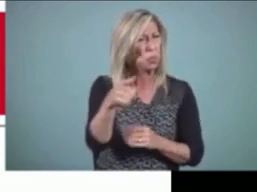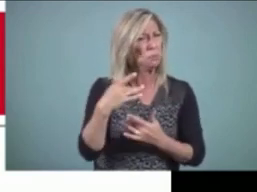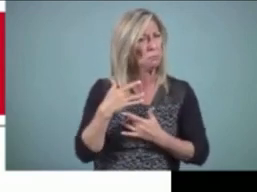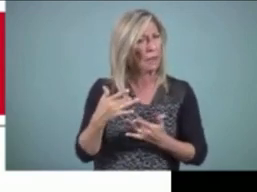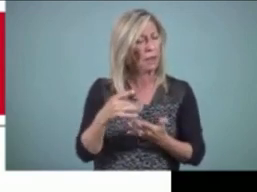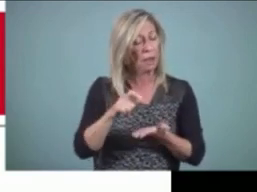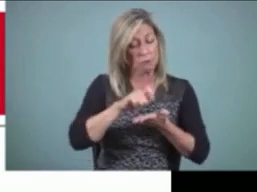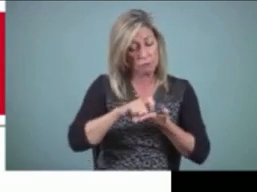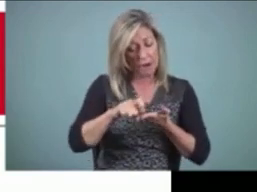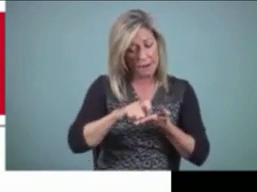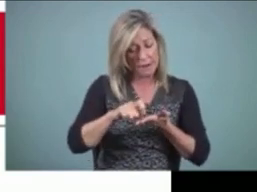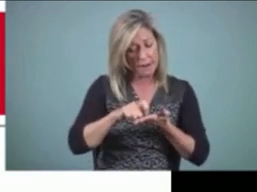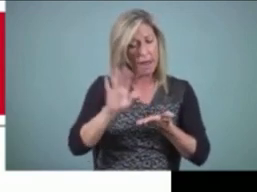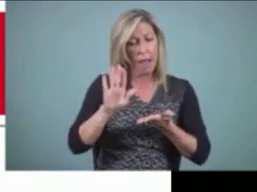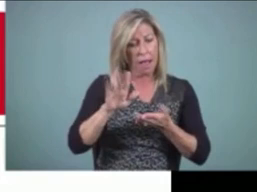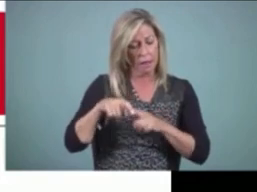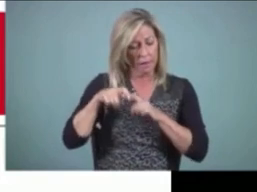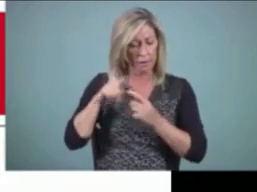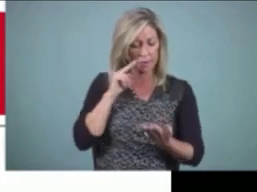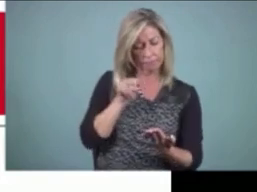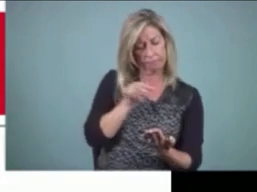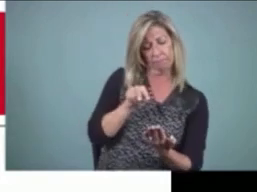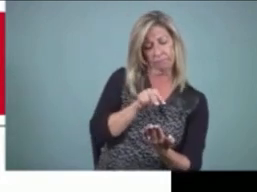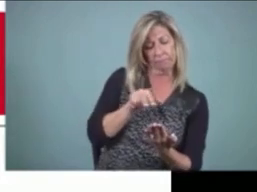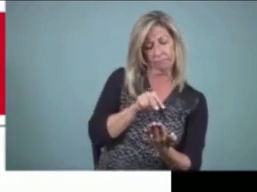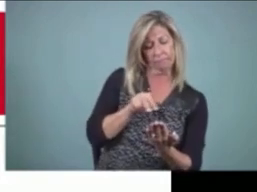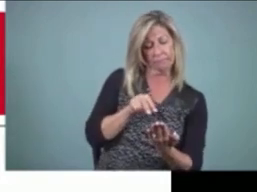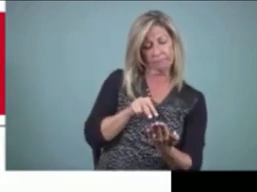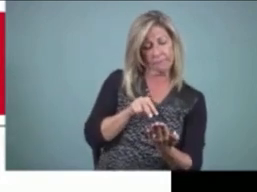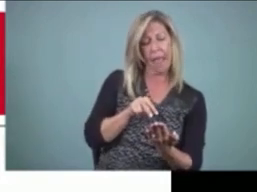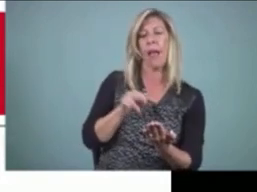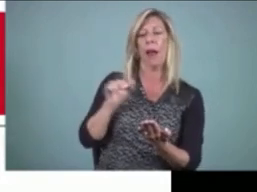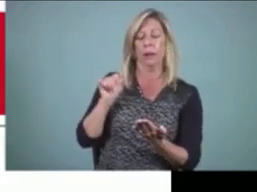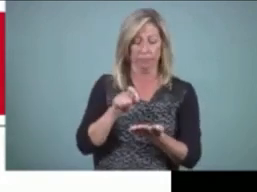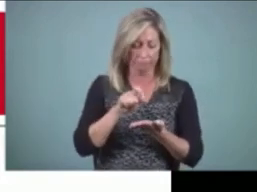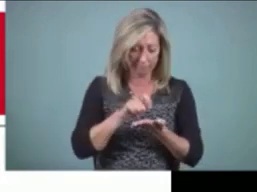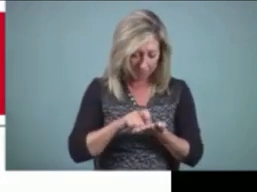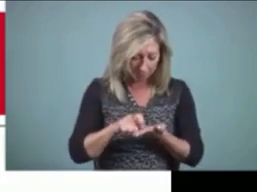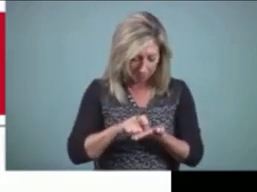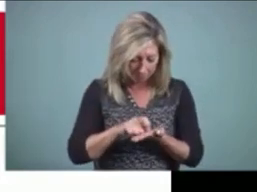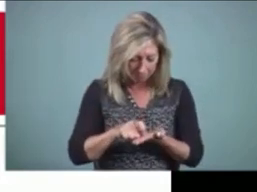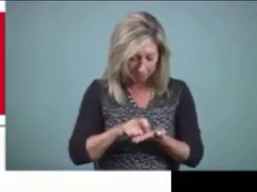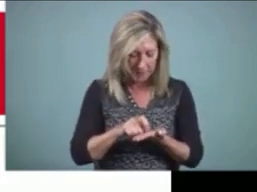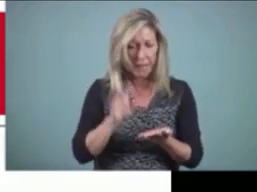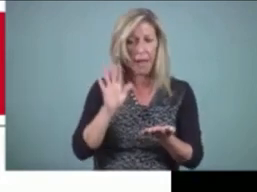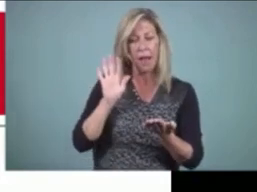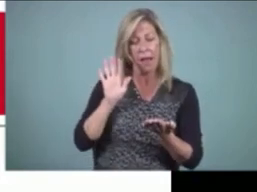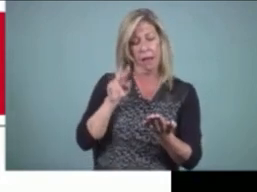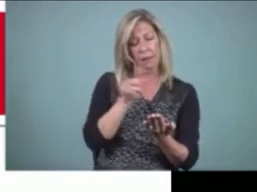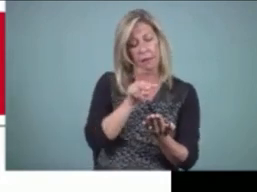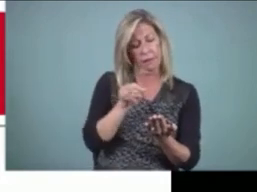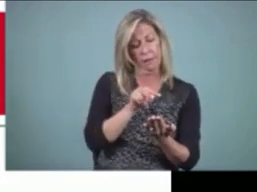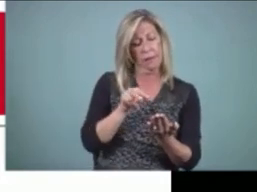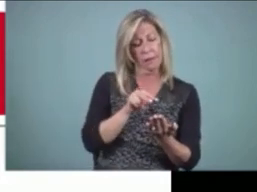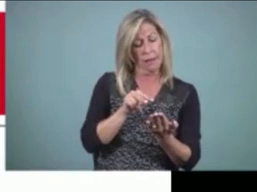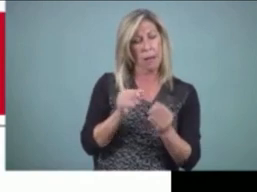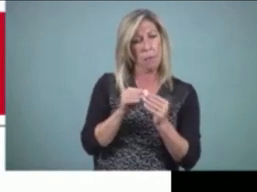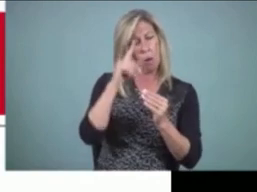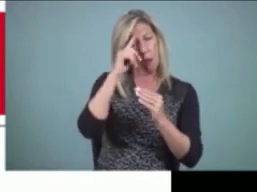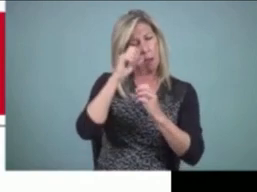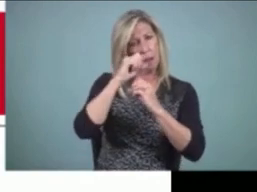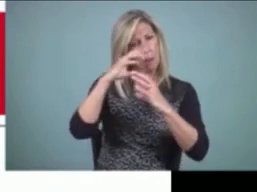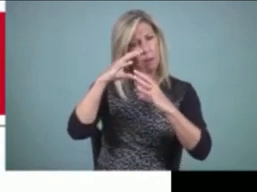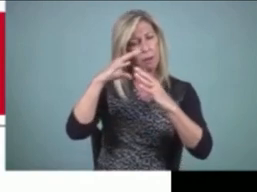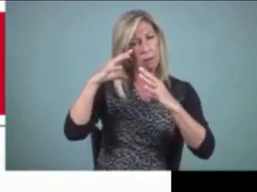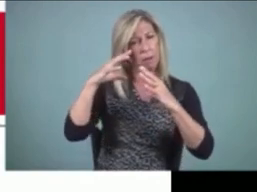And as you write your way through it, you come to understand more about the topic as you write your way through what you're